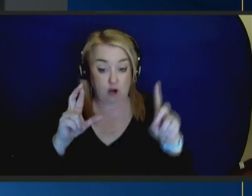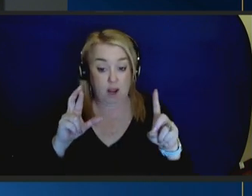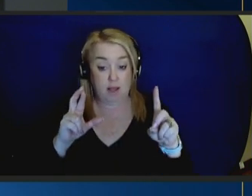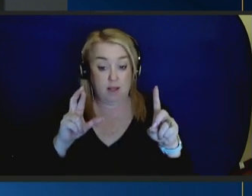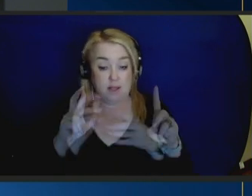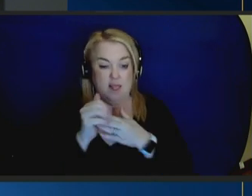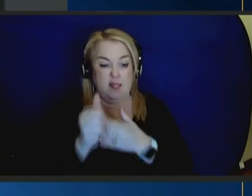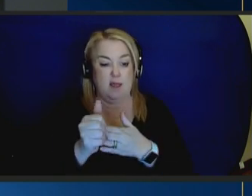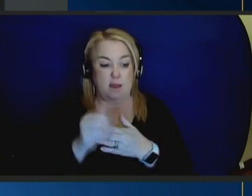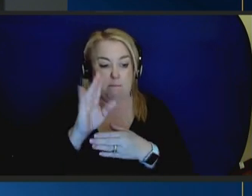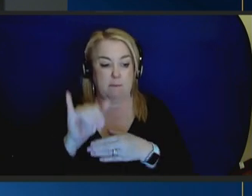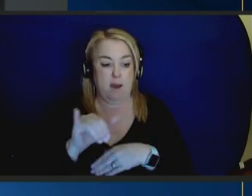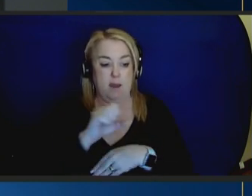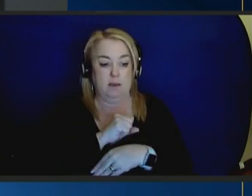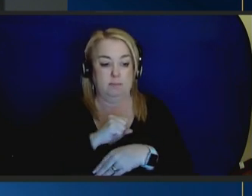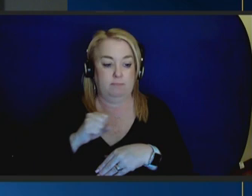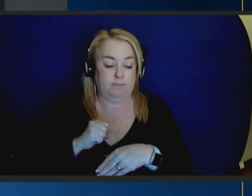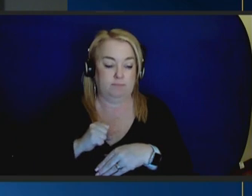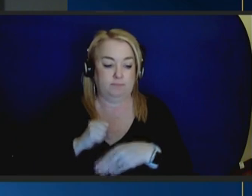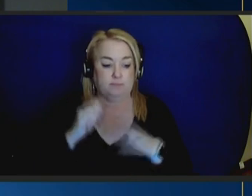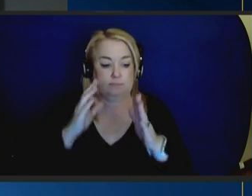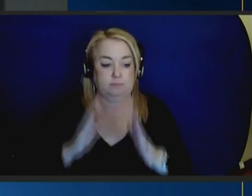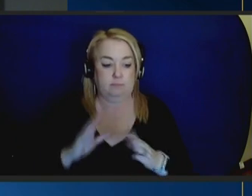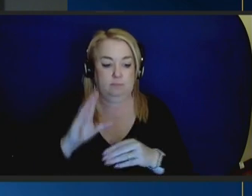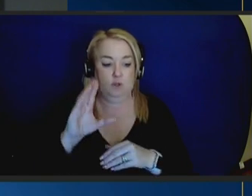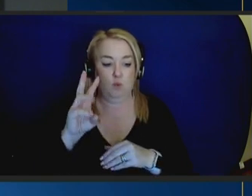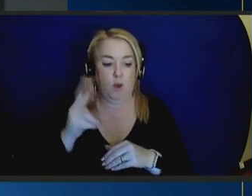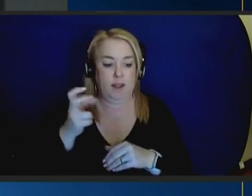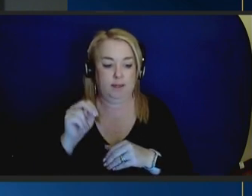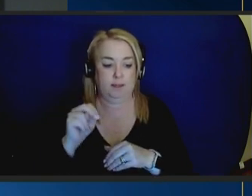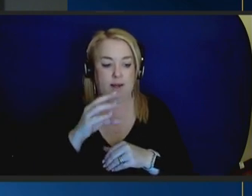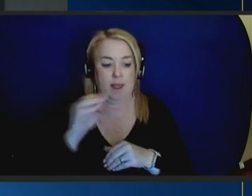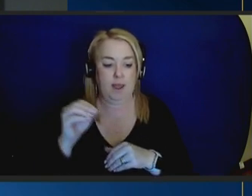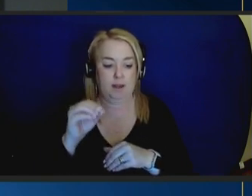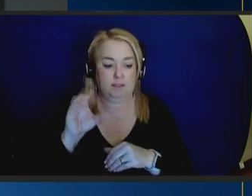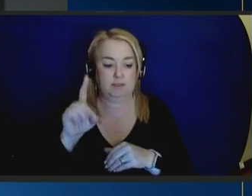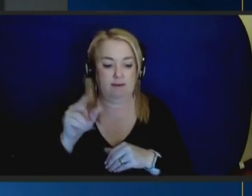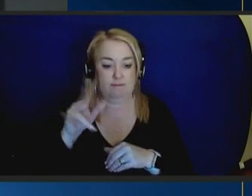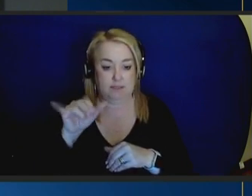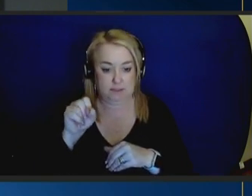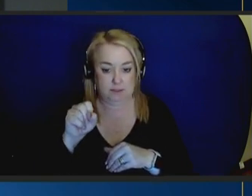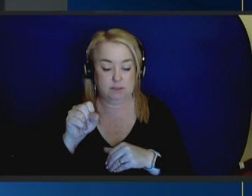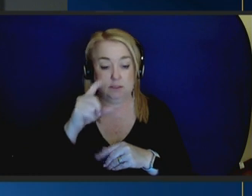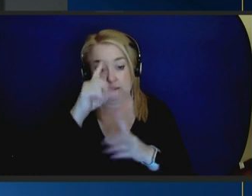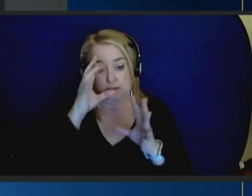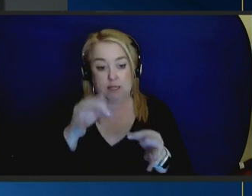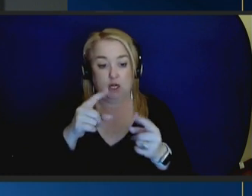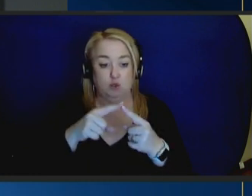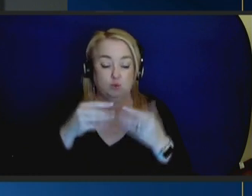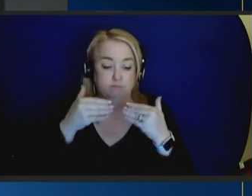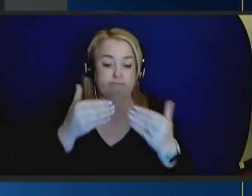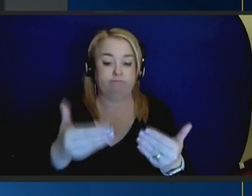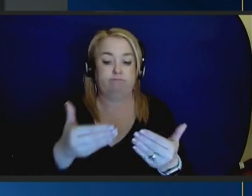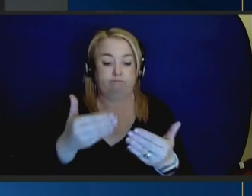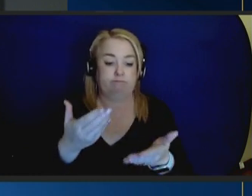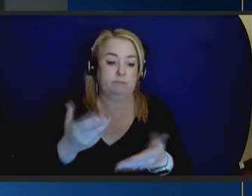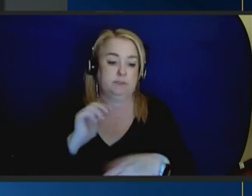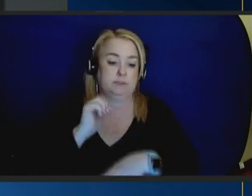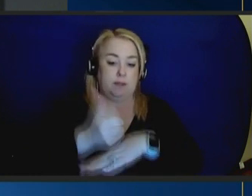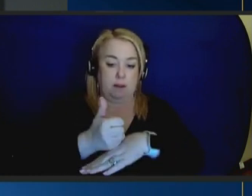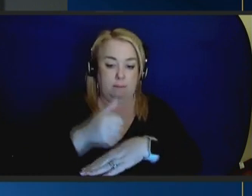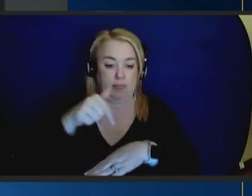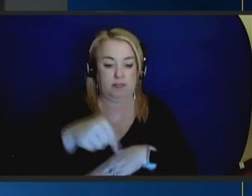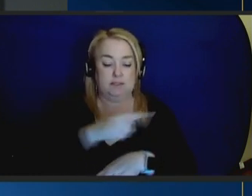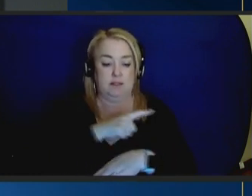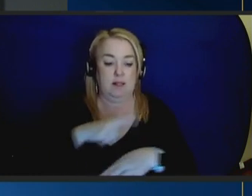members like Senator Wyden and Congressman Davis, came together and created this landmark legislation to